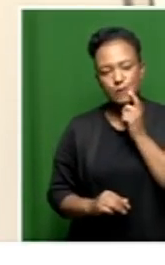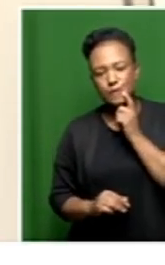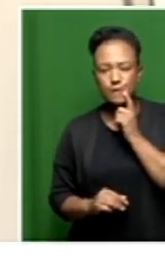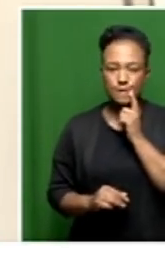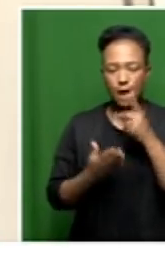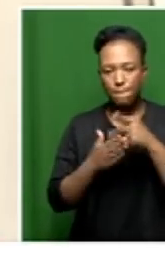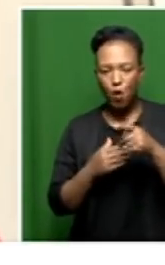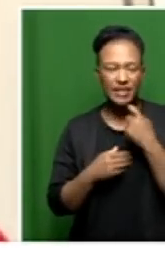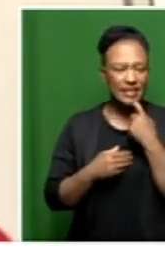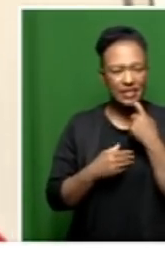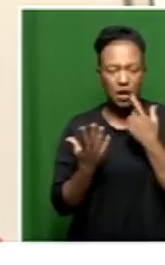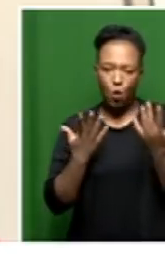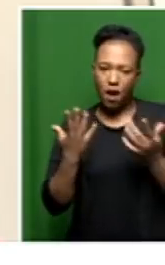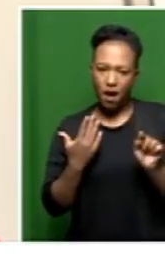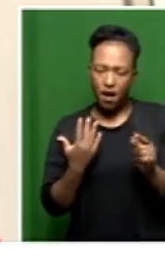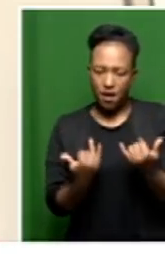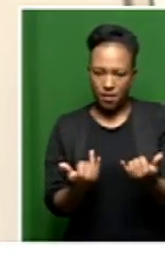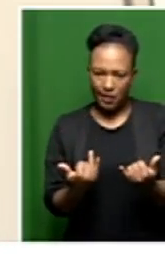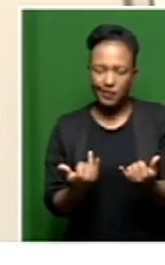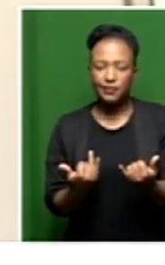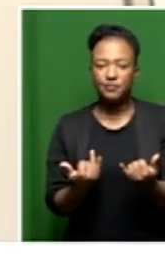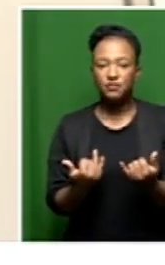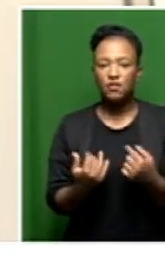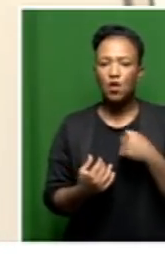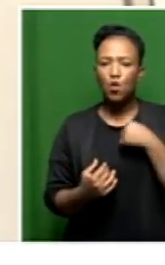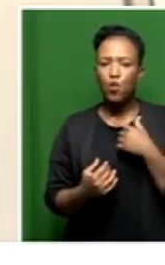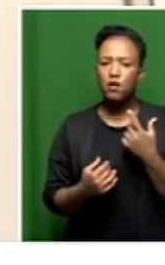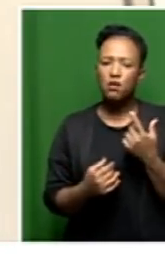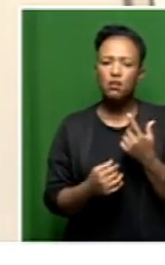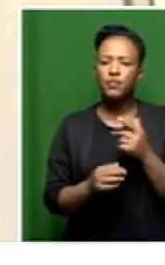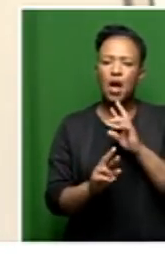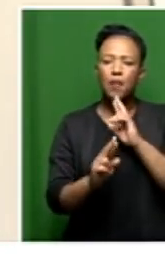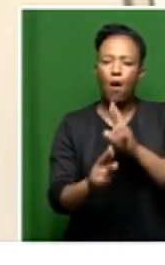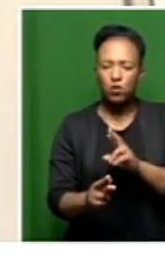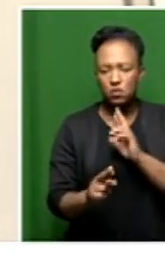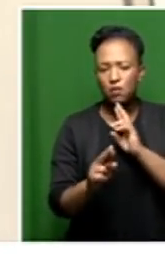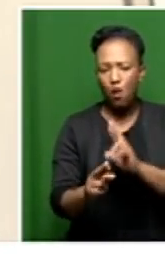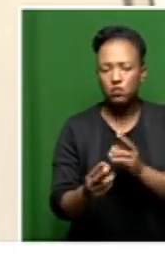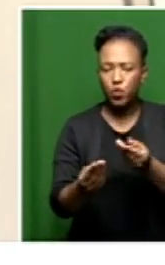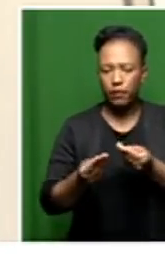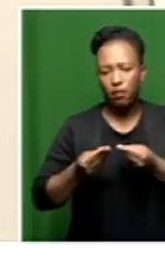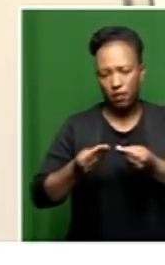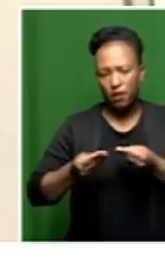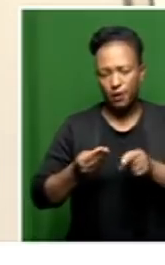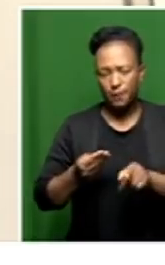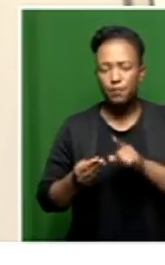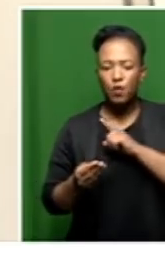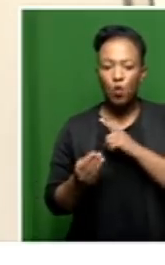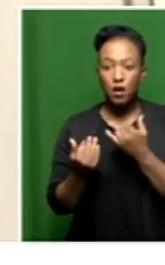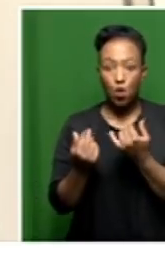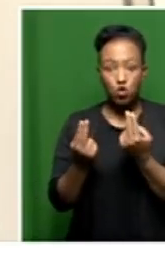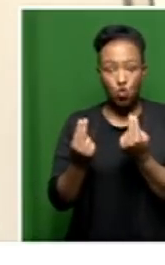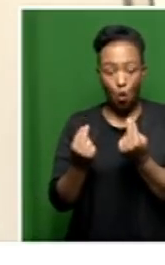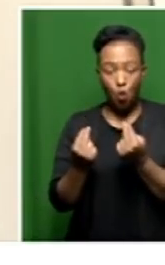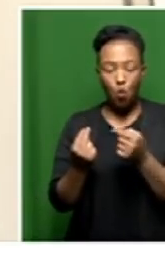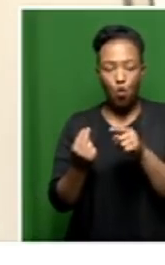with this project. And by the way, we do get constant reports. But we just felt that maybe now, with the new administration